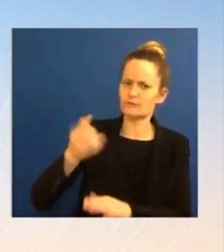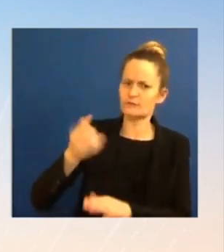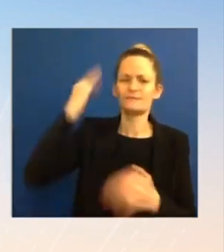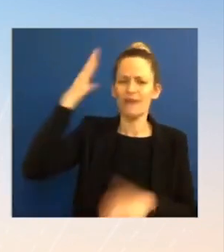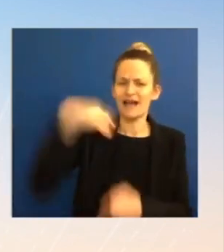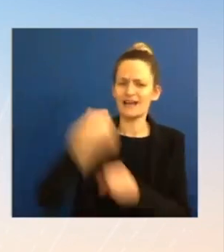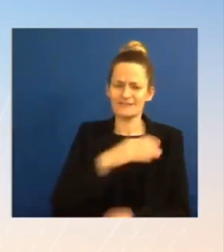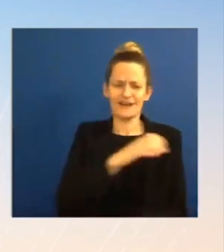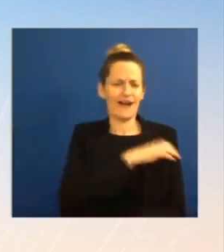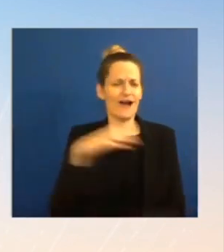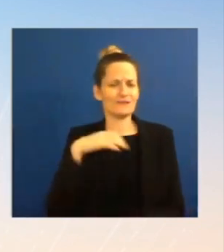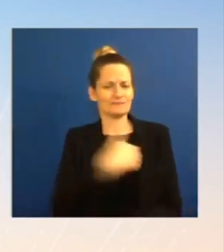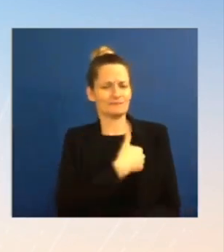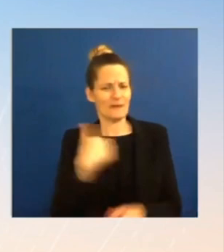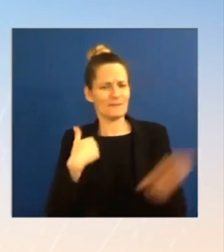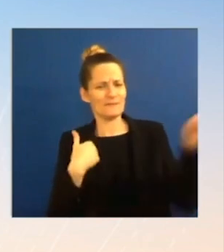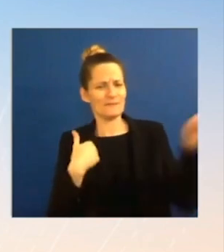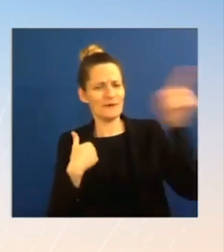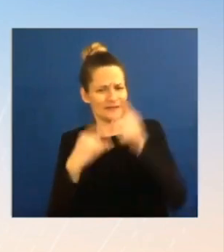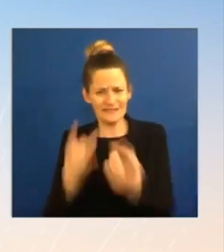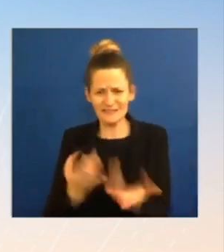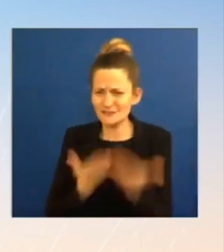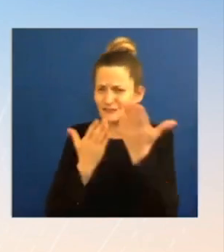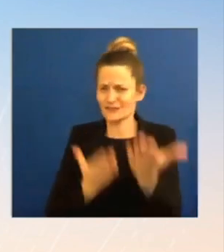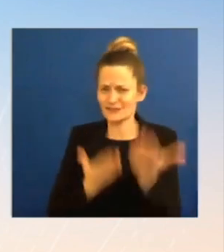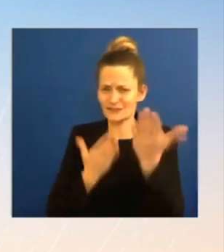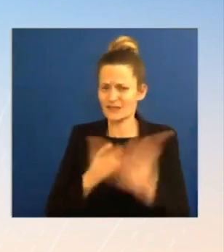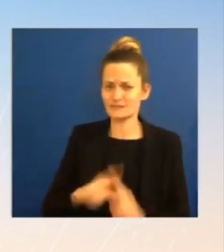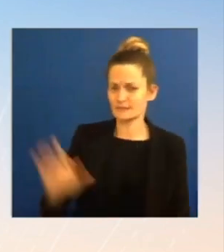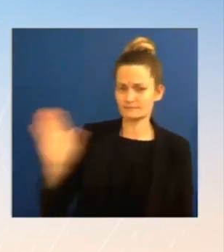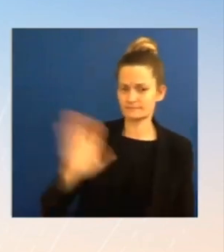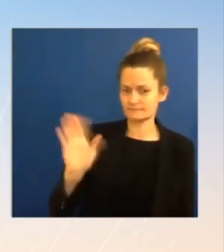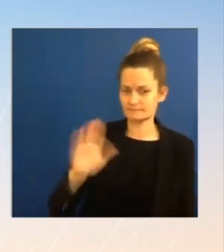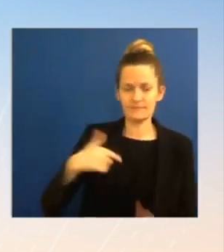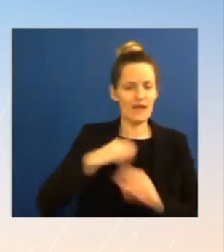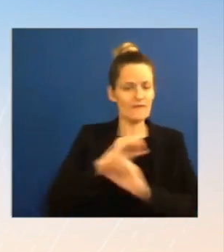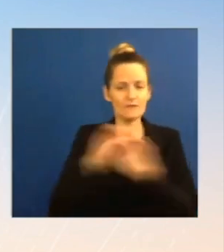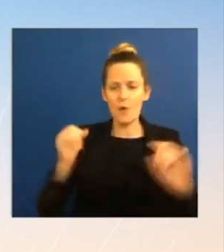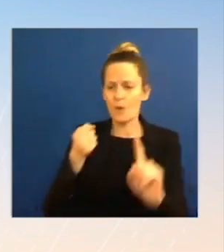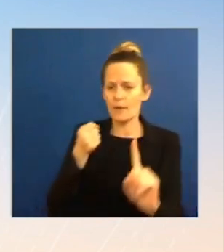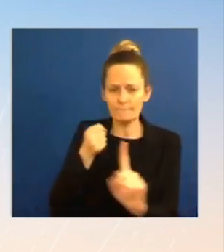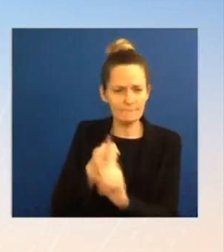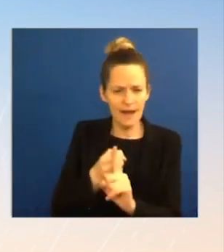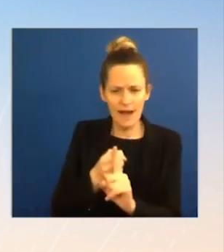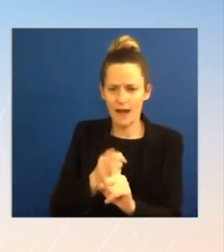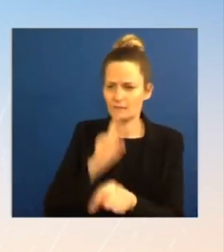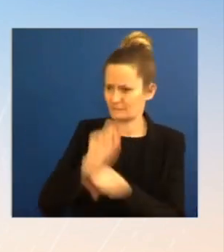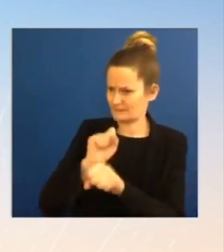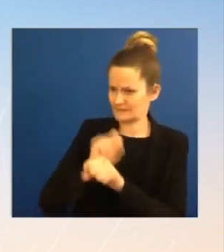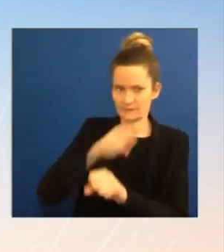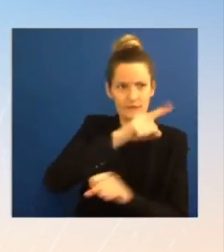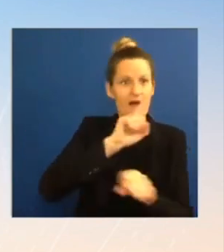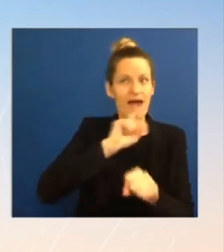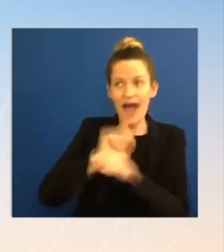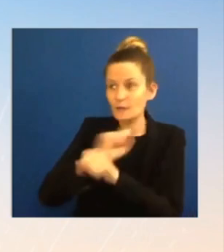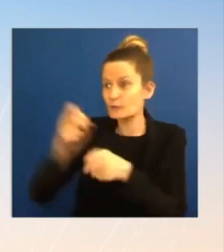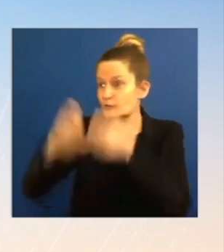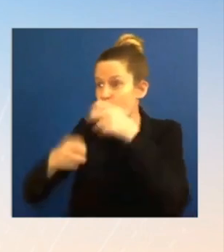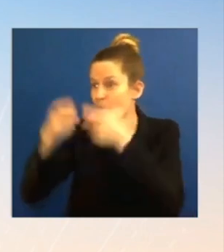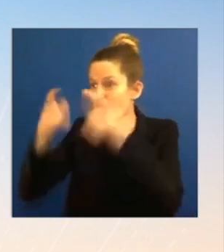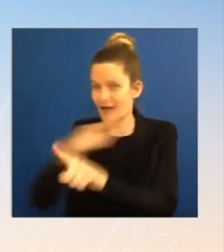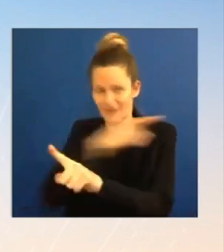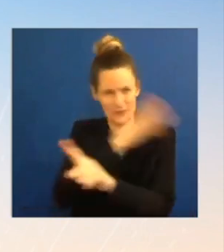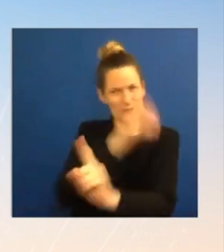solution that has no relationship or would have no impact on what the problem is. We hear all agree is an issue. So during those years where it would,